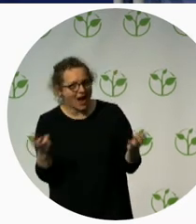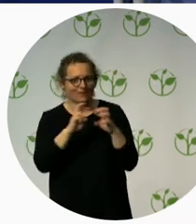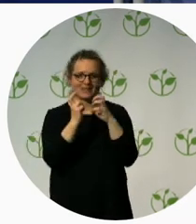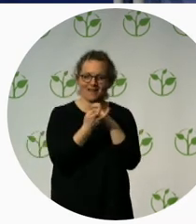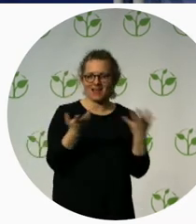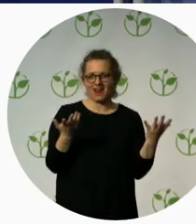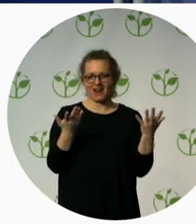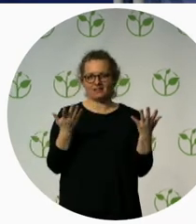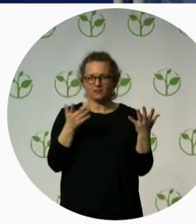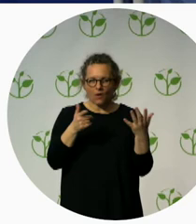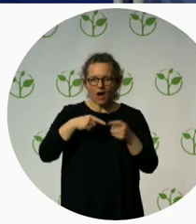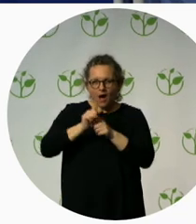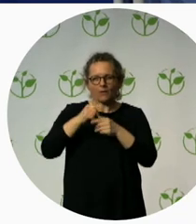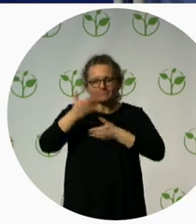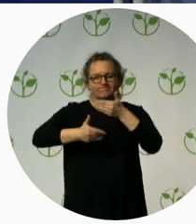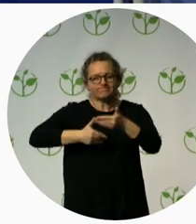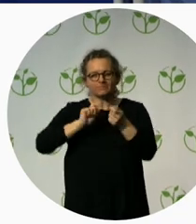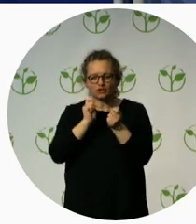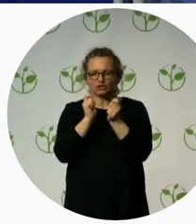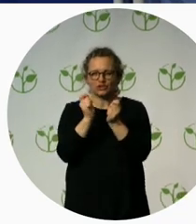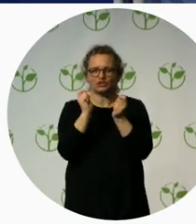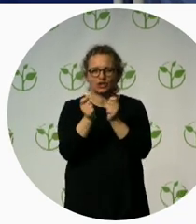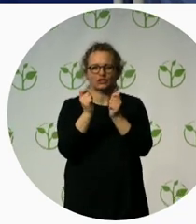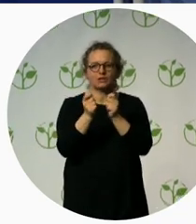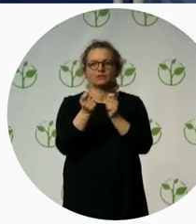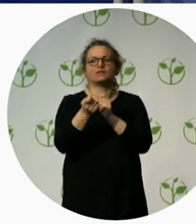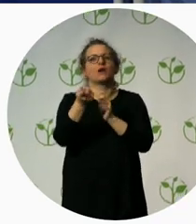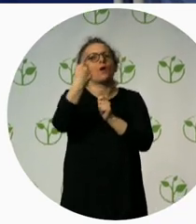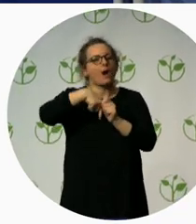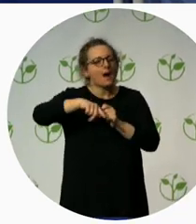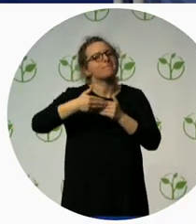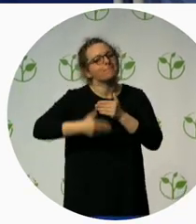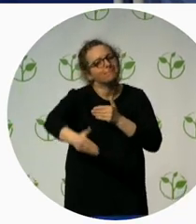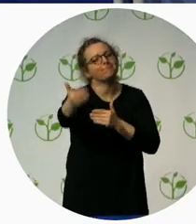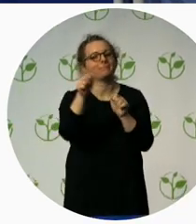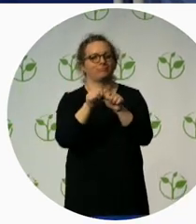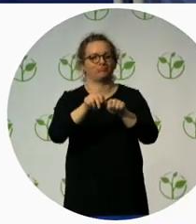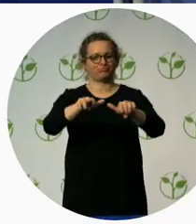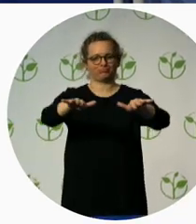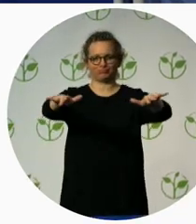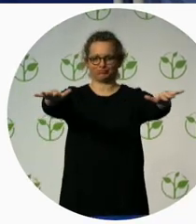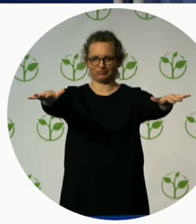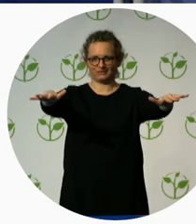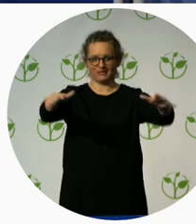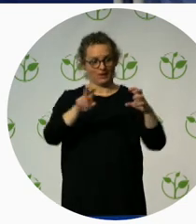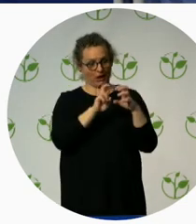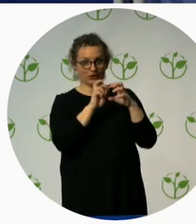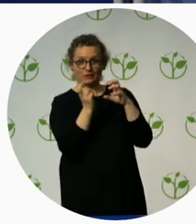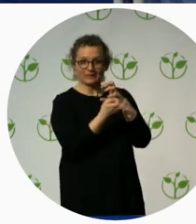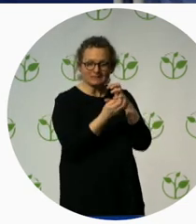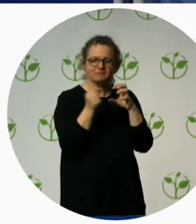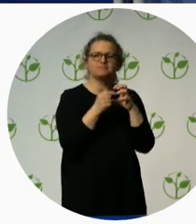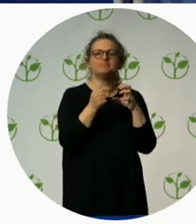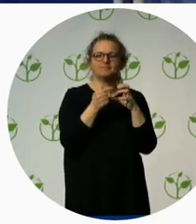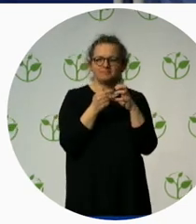through the agency of tourism. So, we've seen it from all these speakers that they've all developed